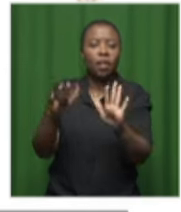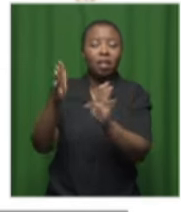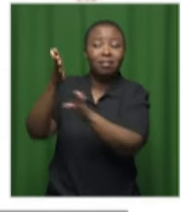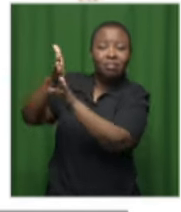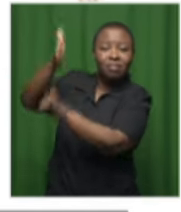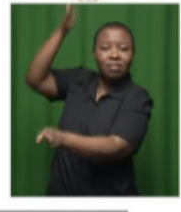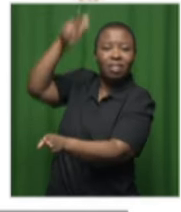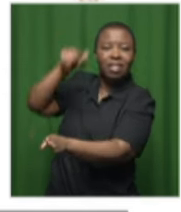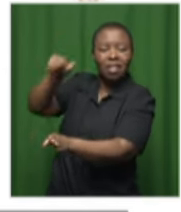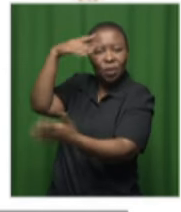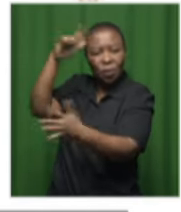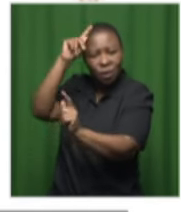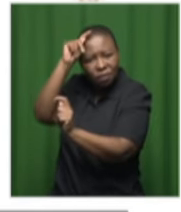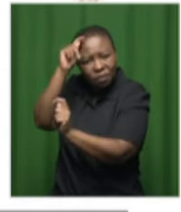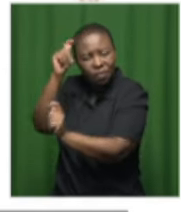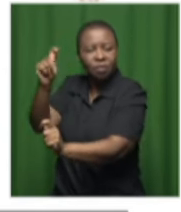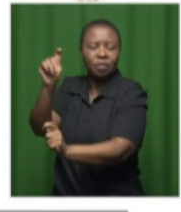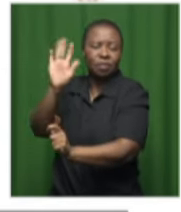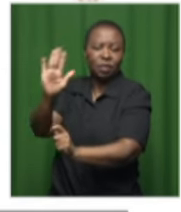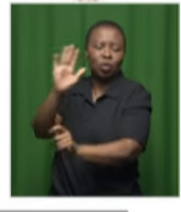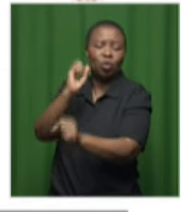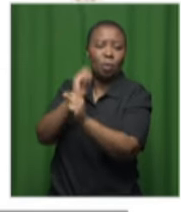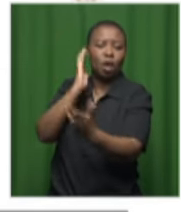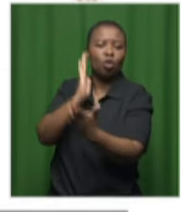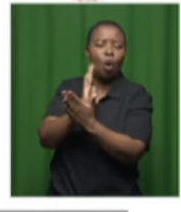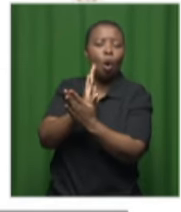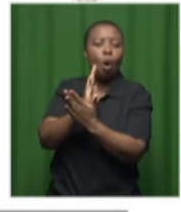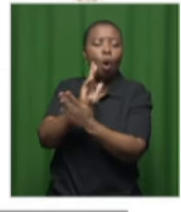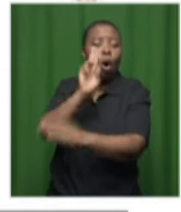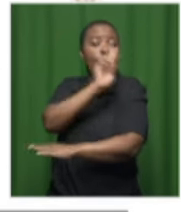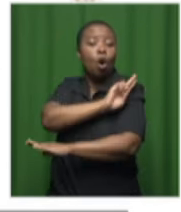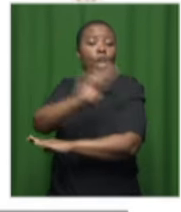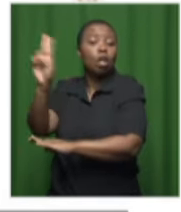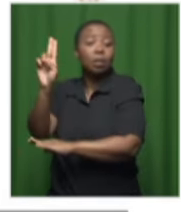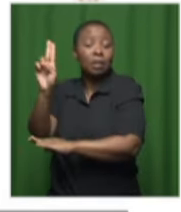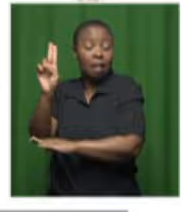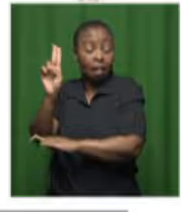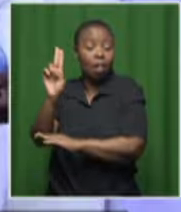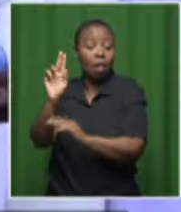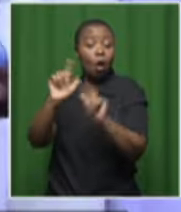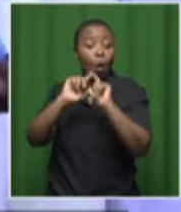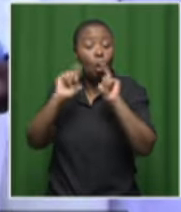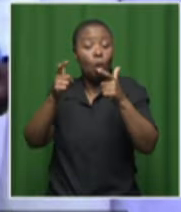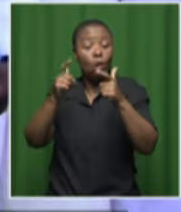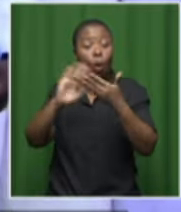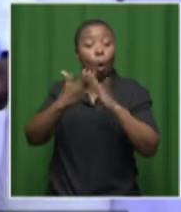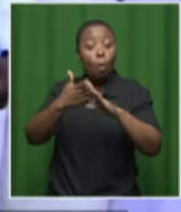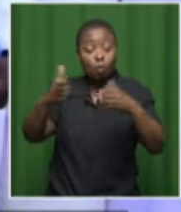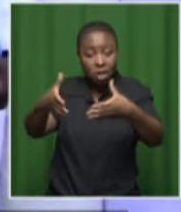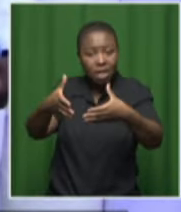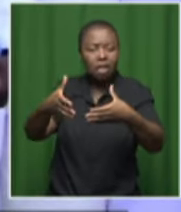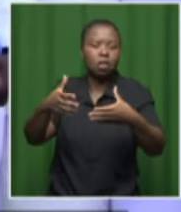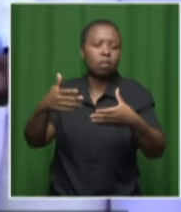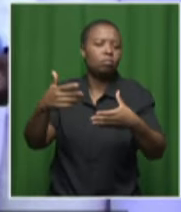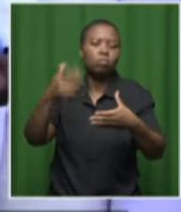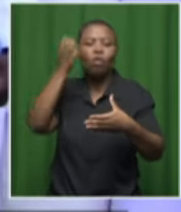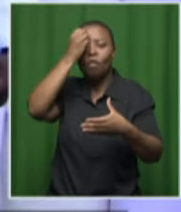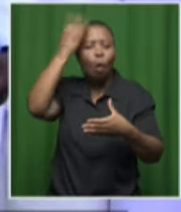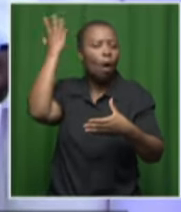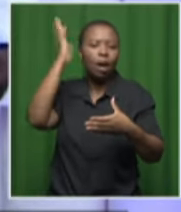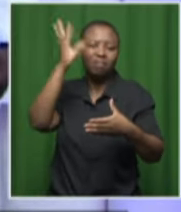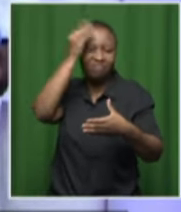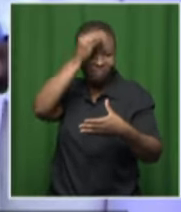tribute and ensuring that their contributions to our hospital and community are never forgotten. The survivors of the blast